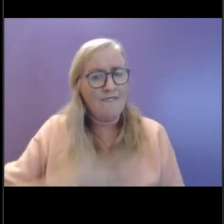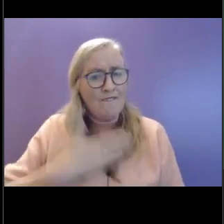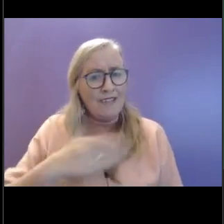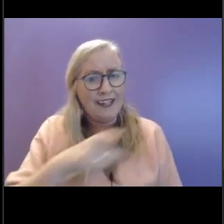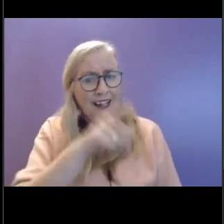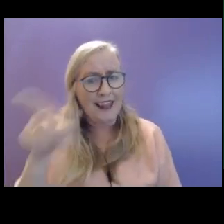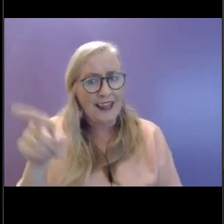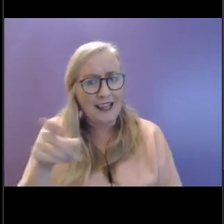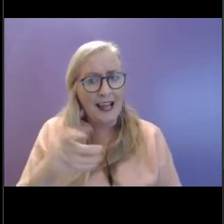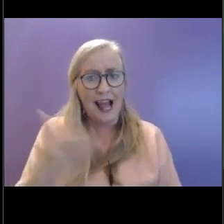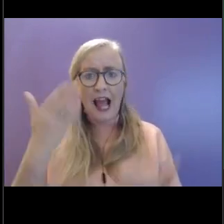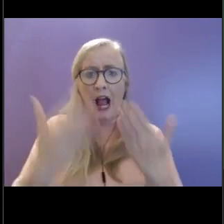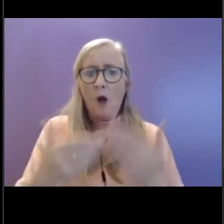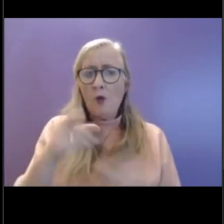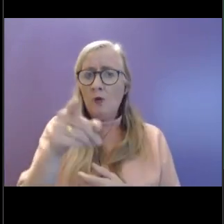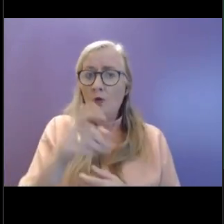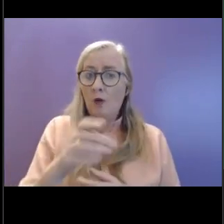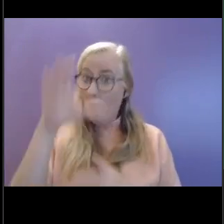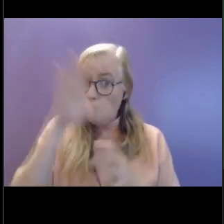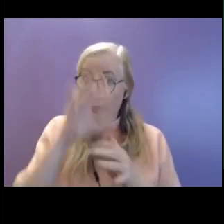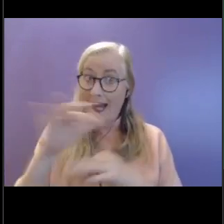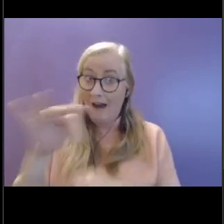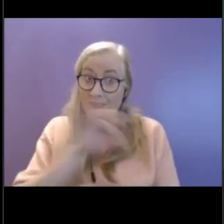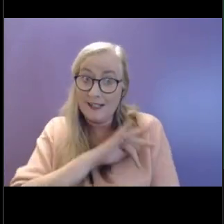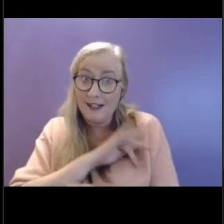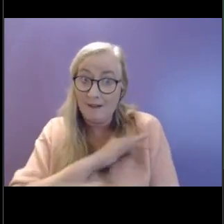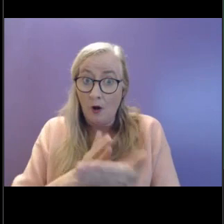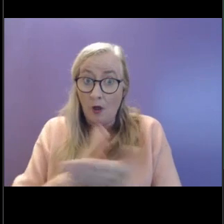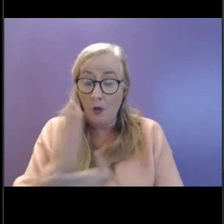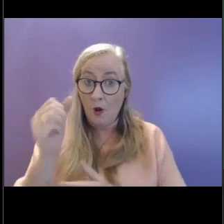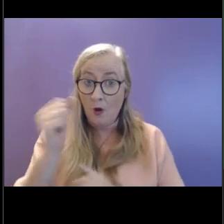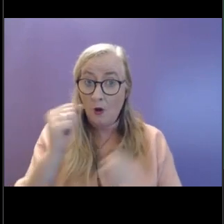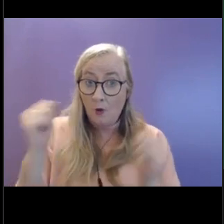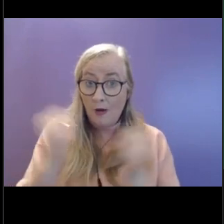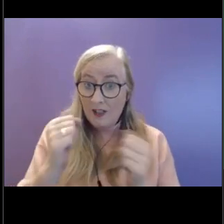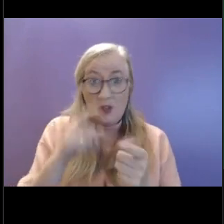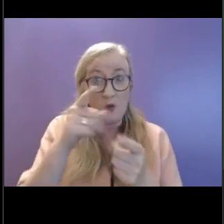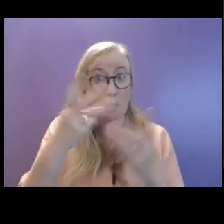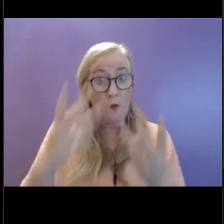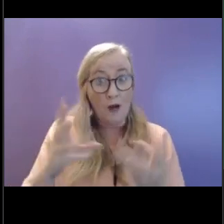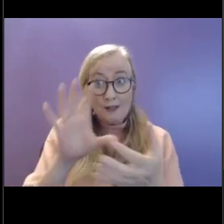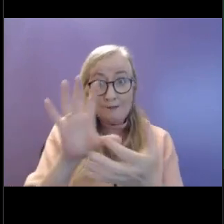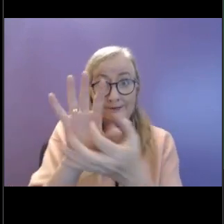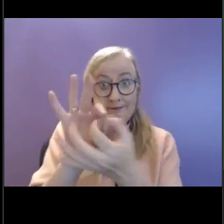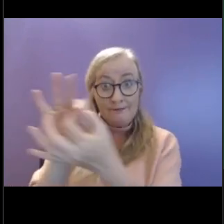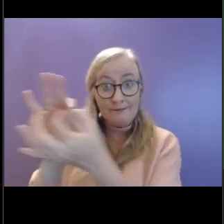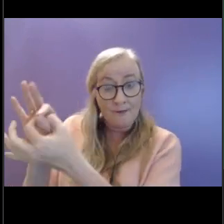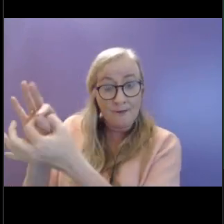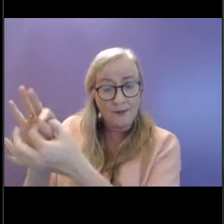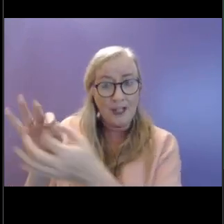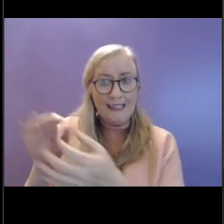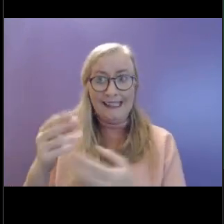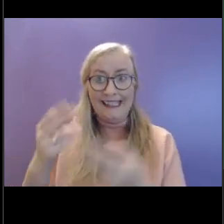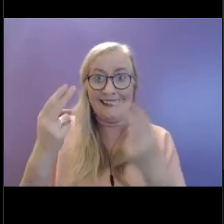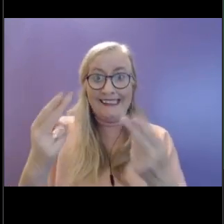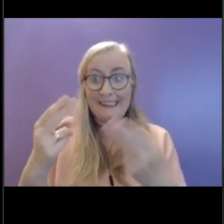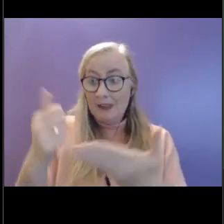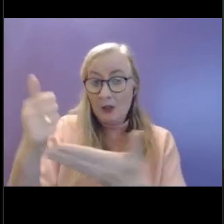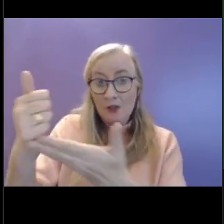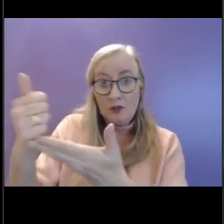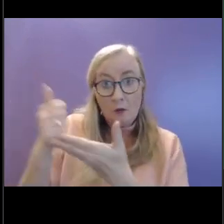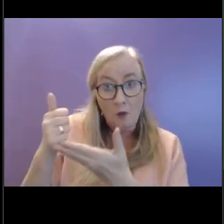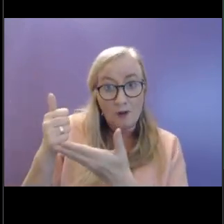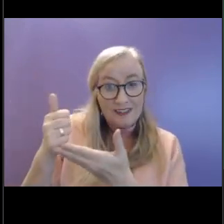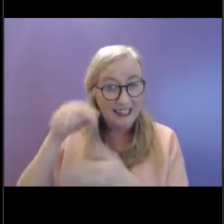looking after yourself. And for seeking connections or support being with others at this time.